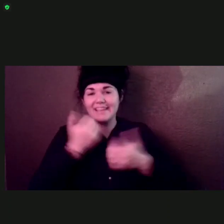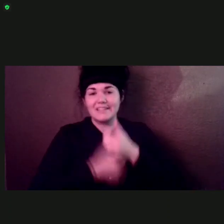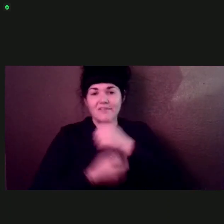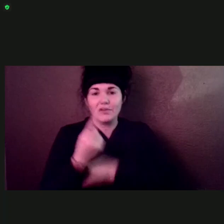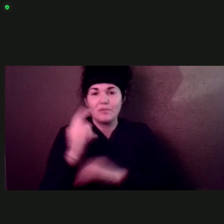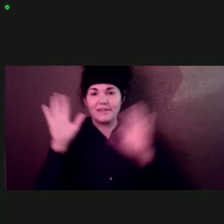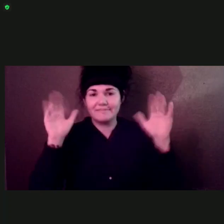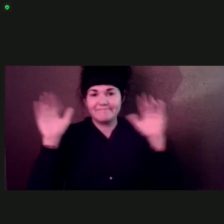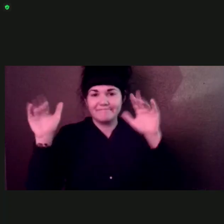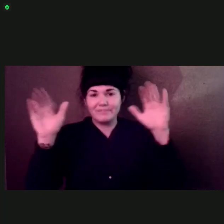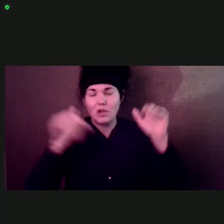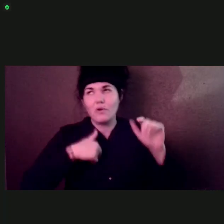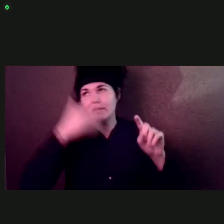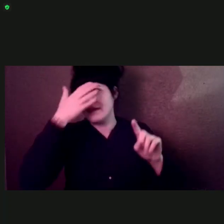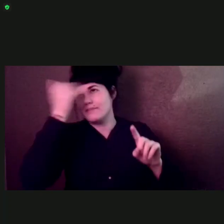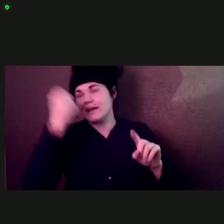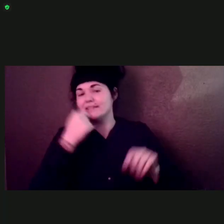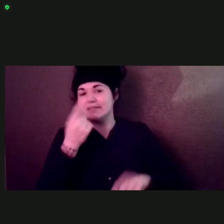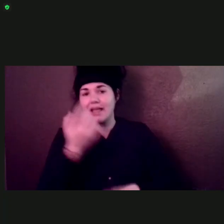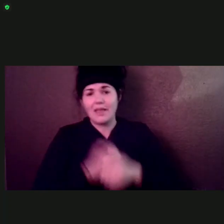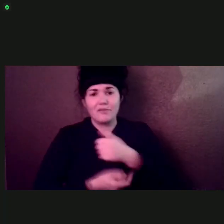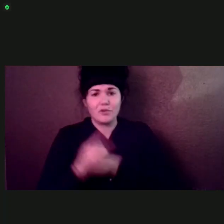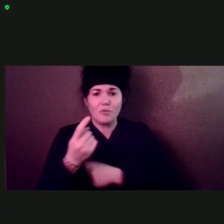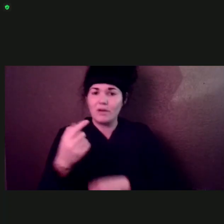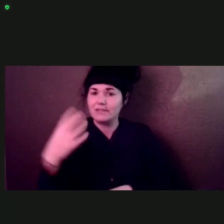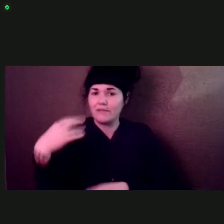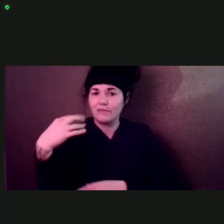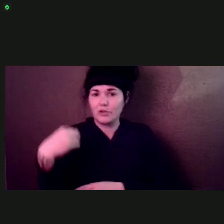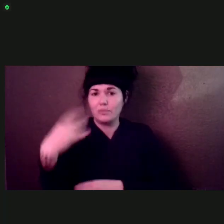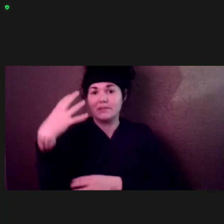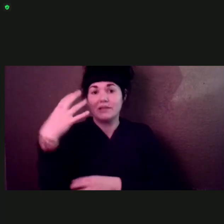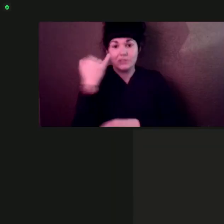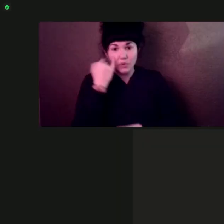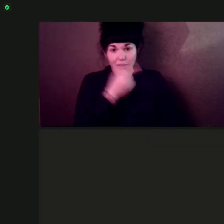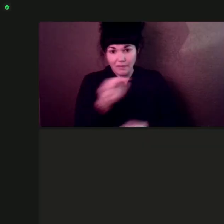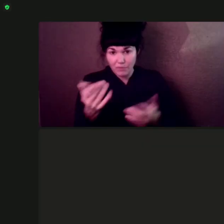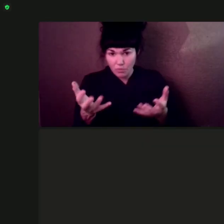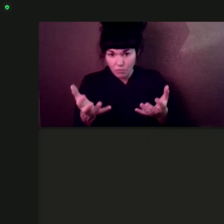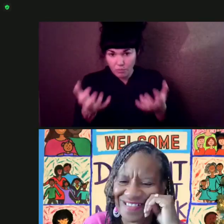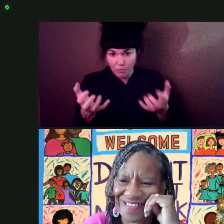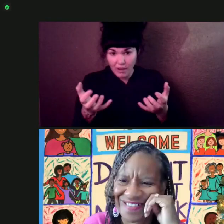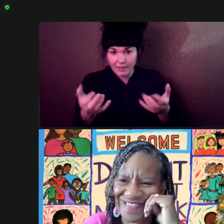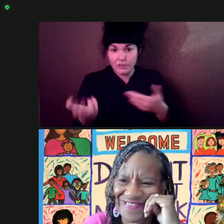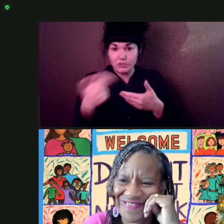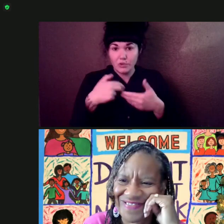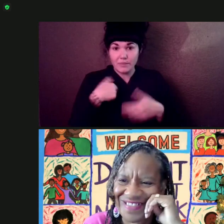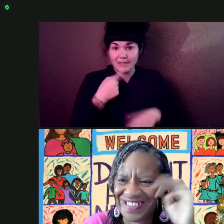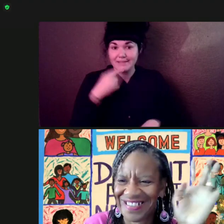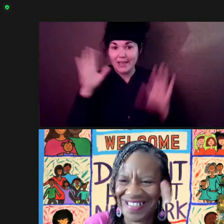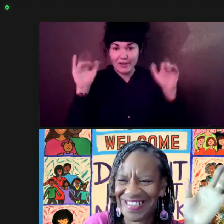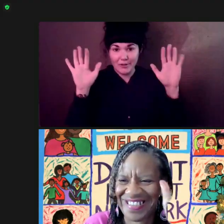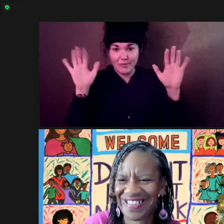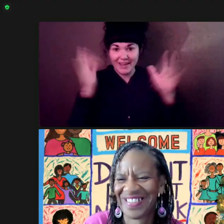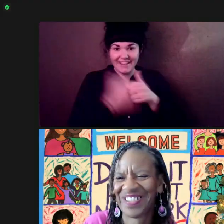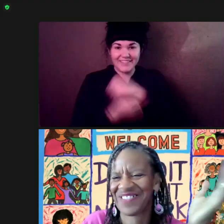And I forgot to tell everybody to turn their cameras on. So if y'all will join me in saying goodbye to everybody.